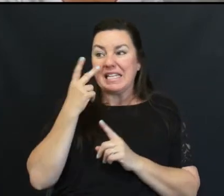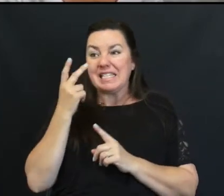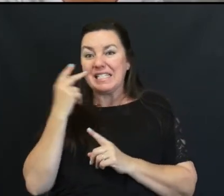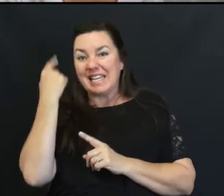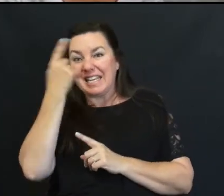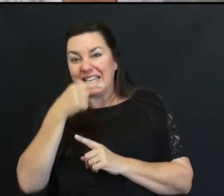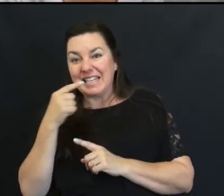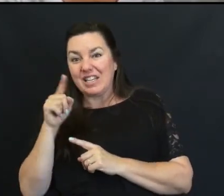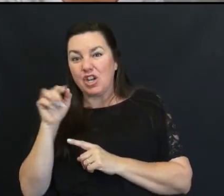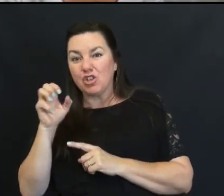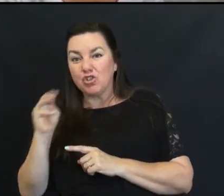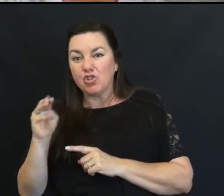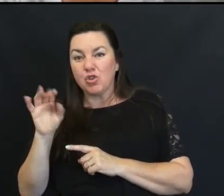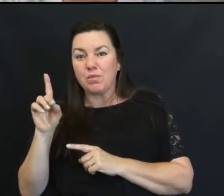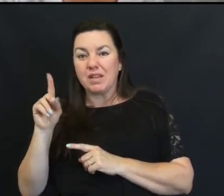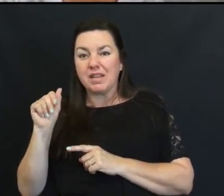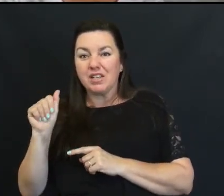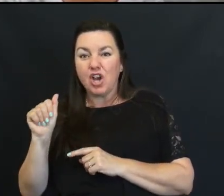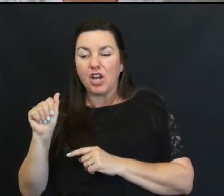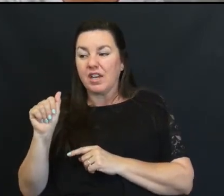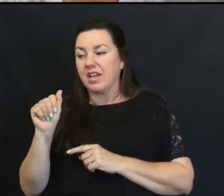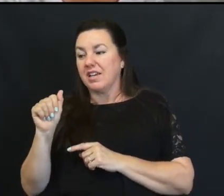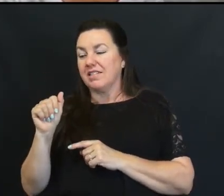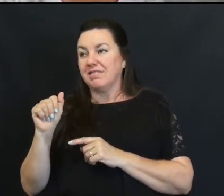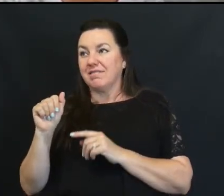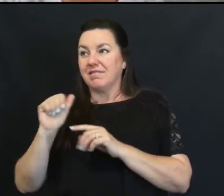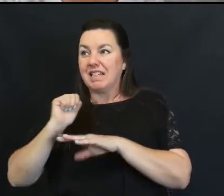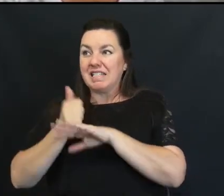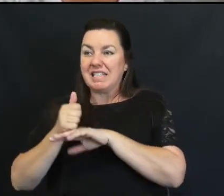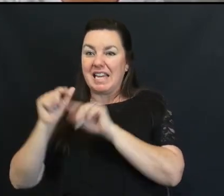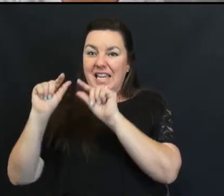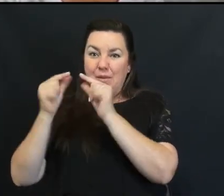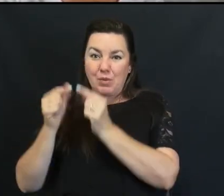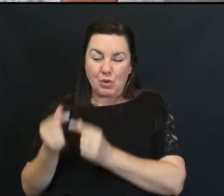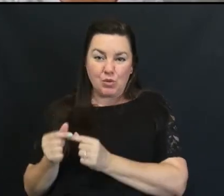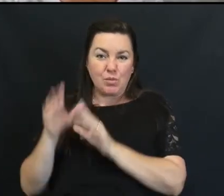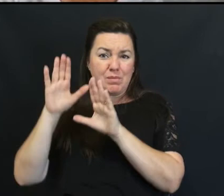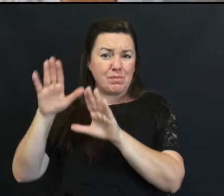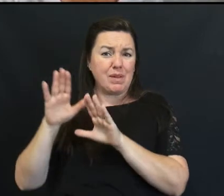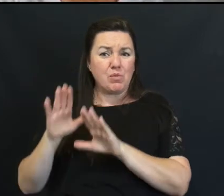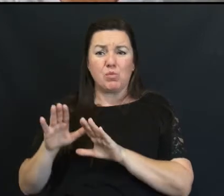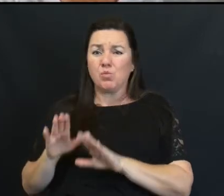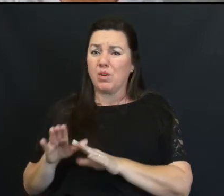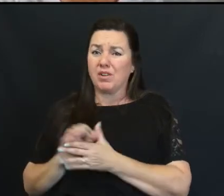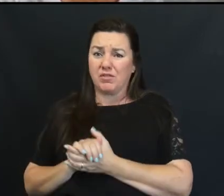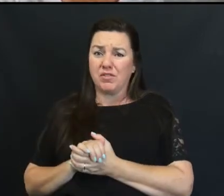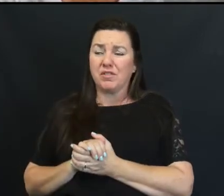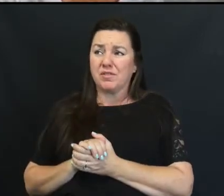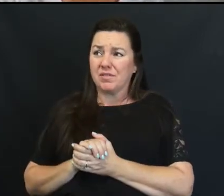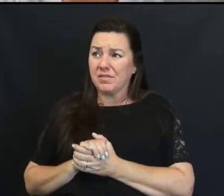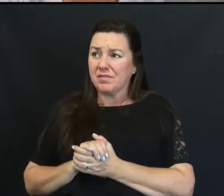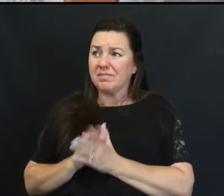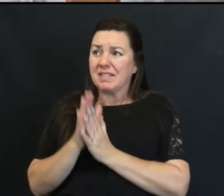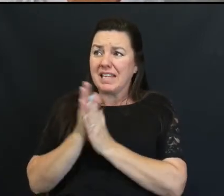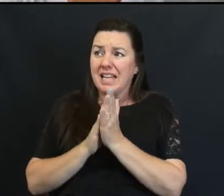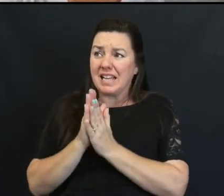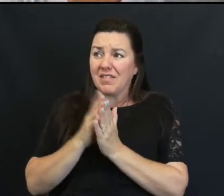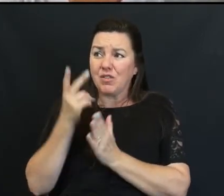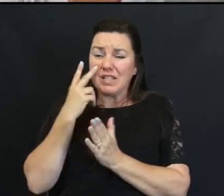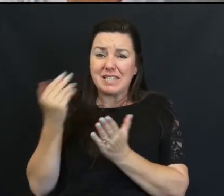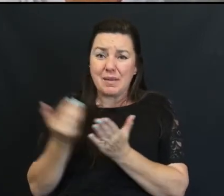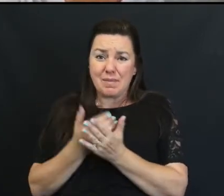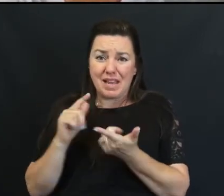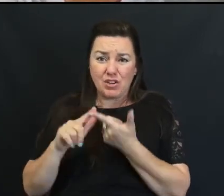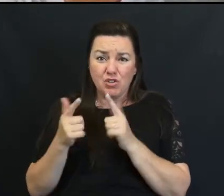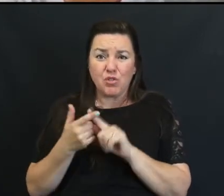Has faithfully Set up Each meeting And our Gals in The group Have been Wonderful To Zoom In I look Forward to Seeing my